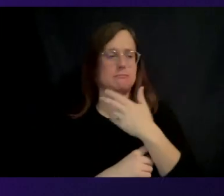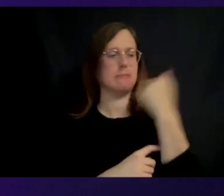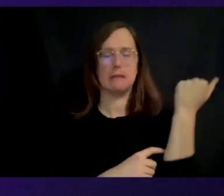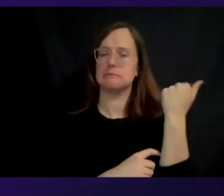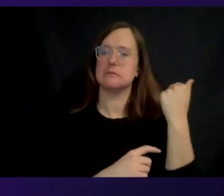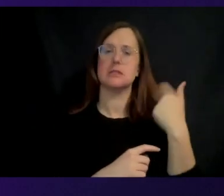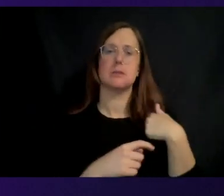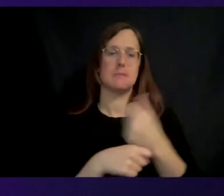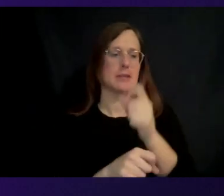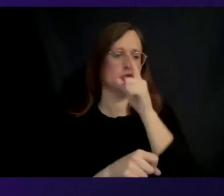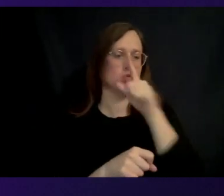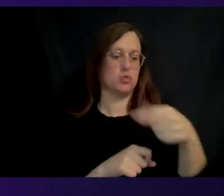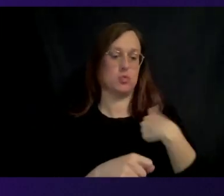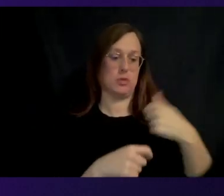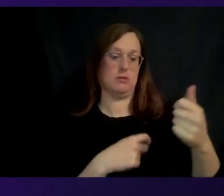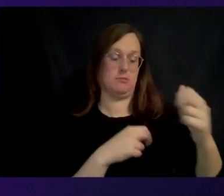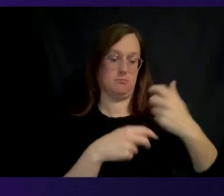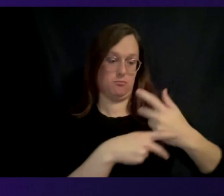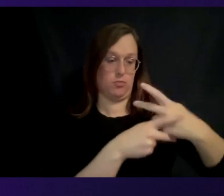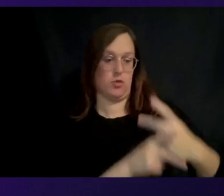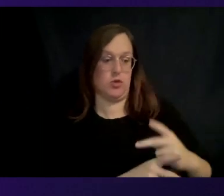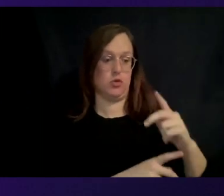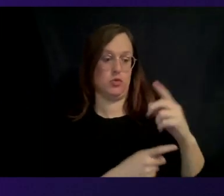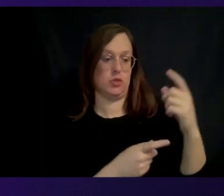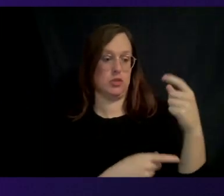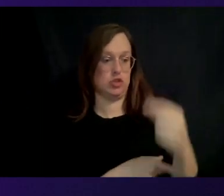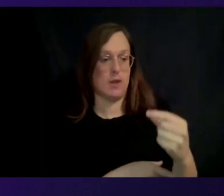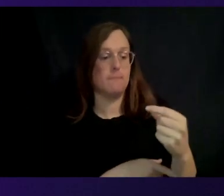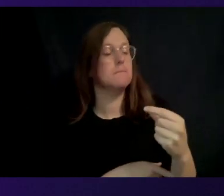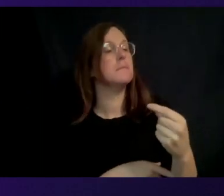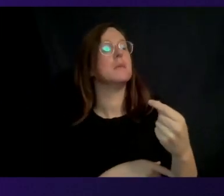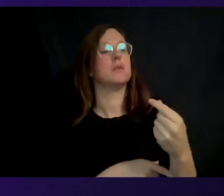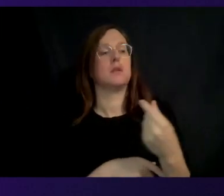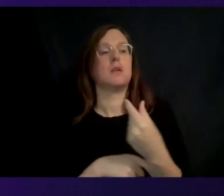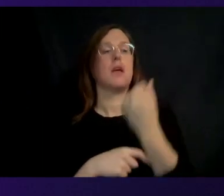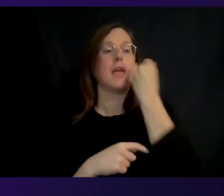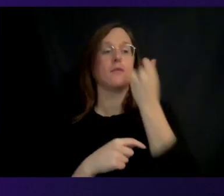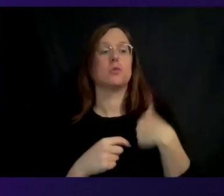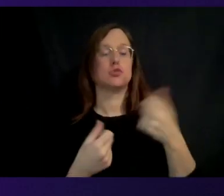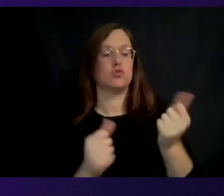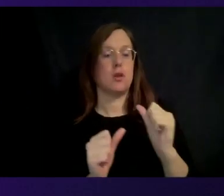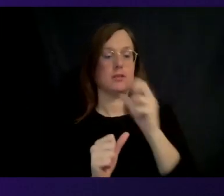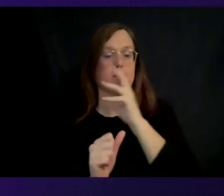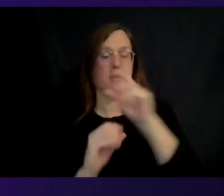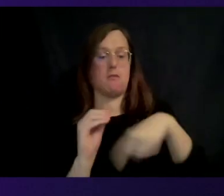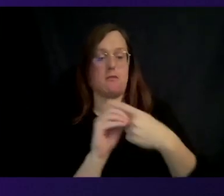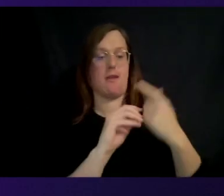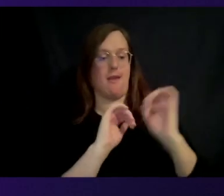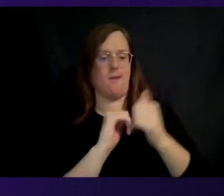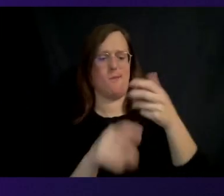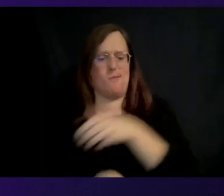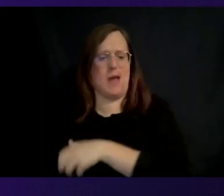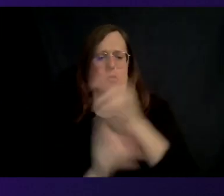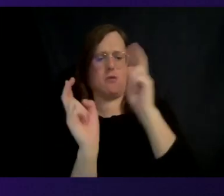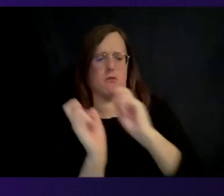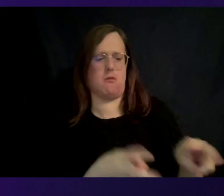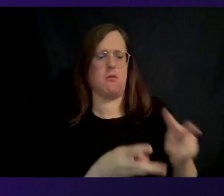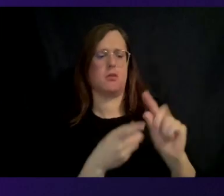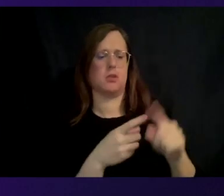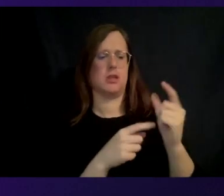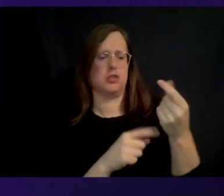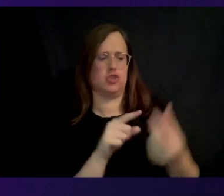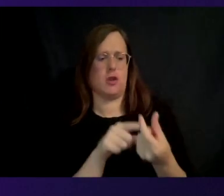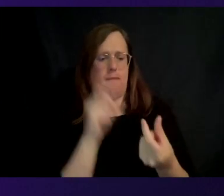we produce. If we're talking about how to deliver current and power to our chips, we need to make sure that we can deliver it fast enough in